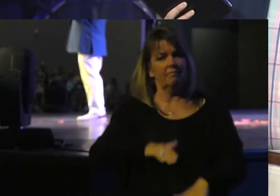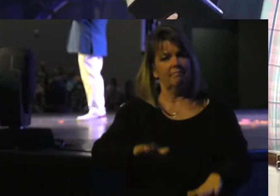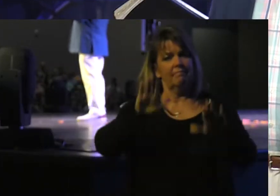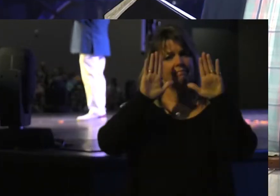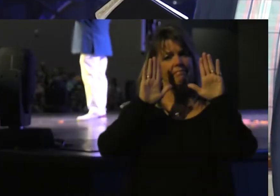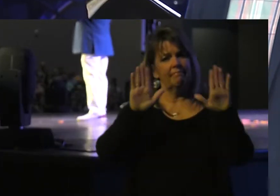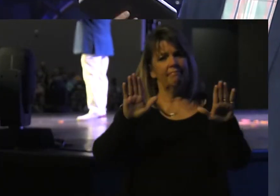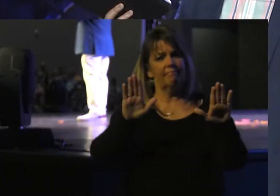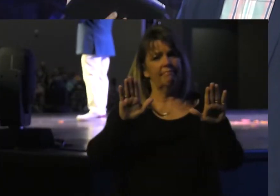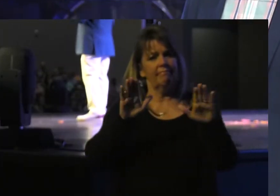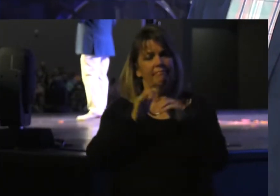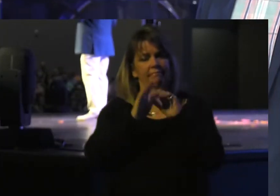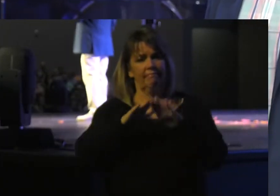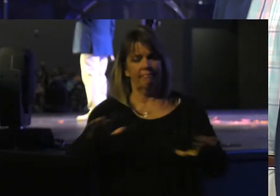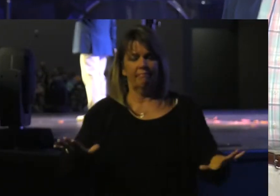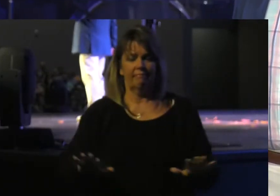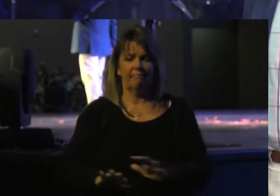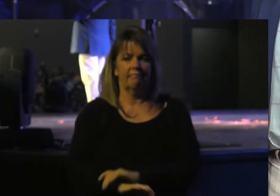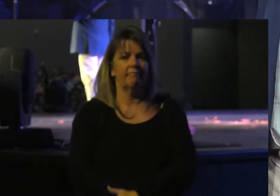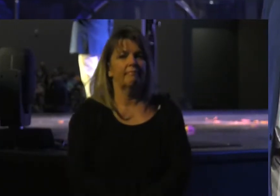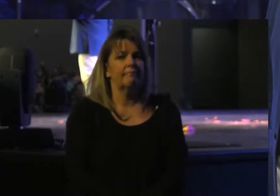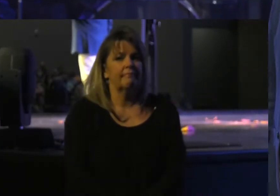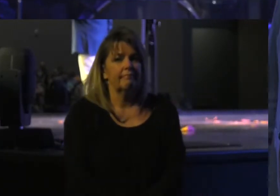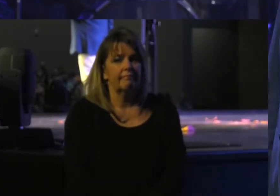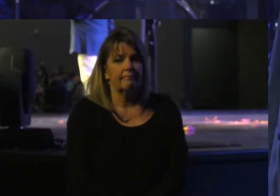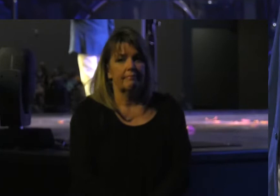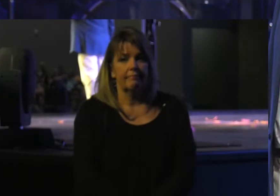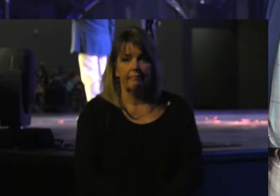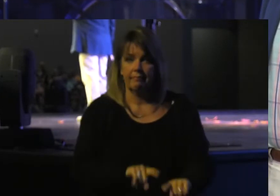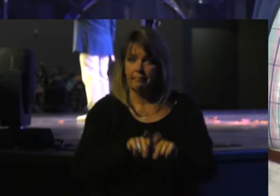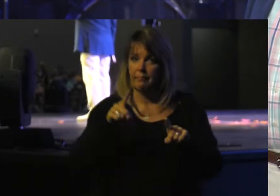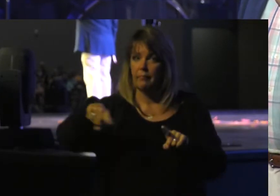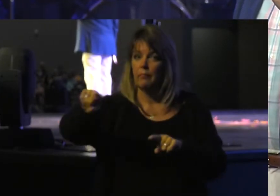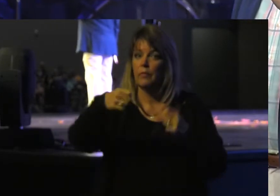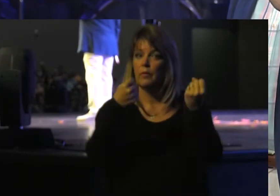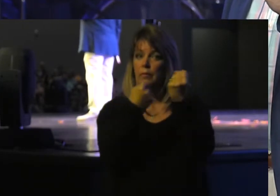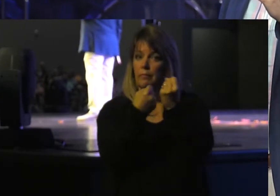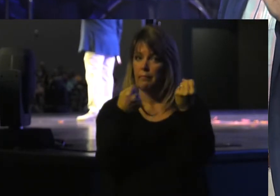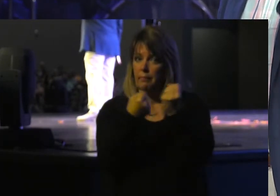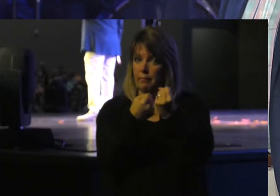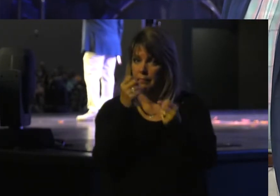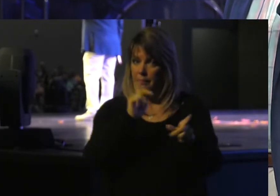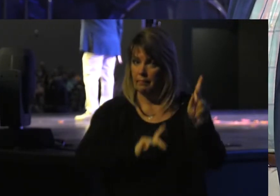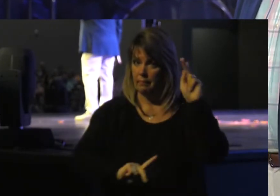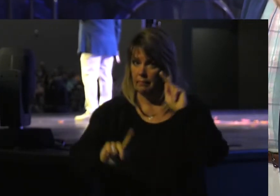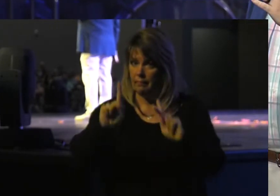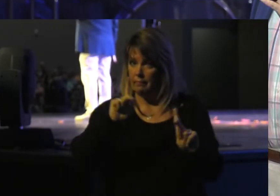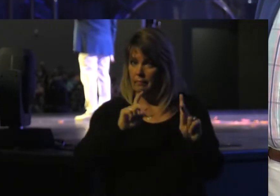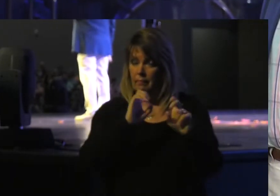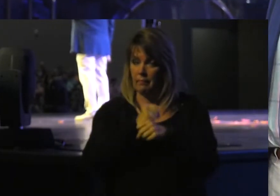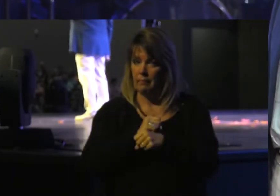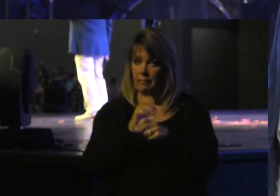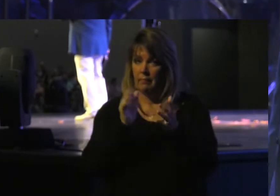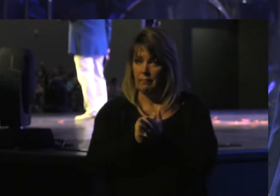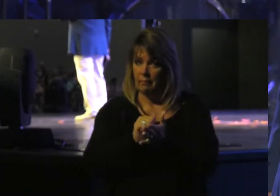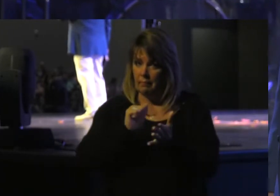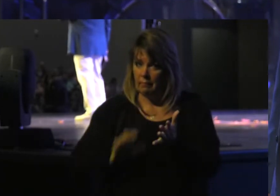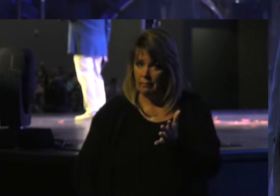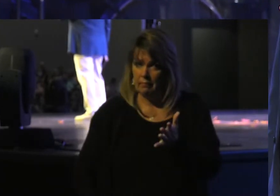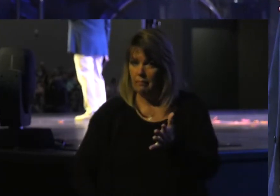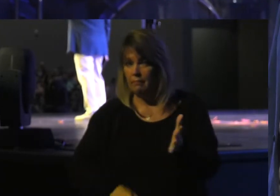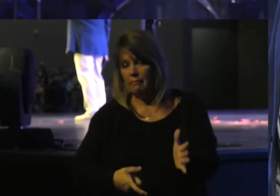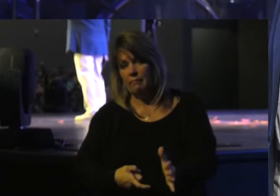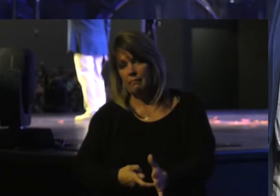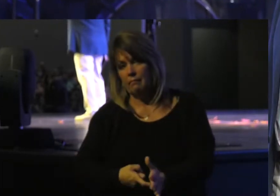of children. Yet when you support people Who make abortion on demand